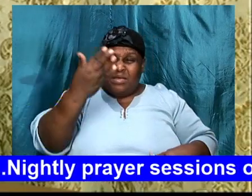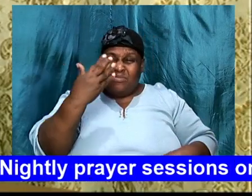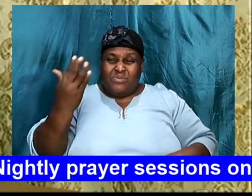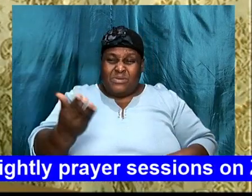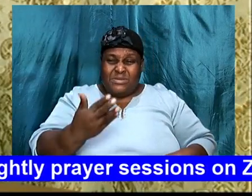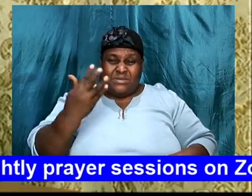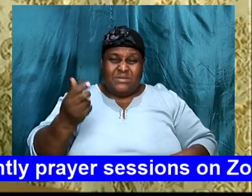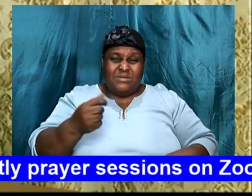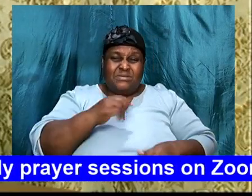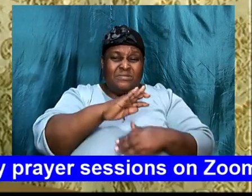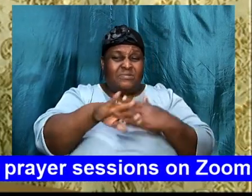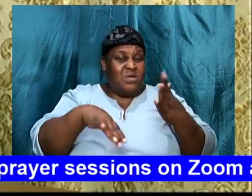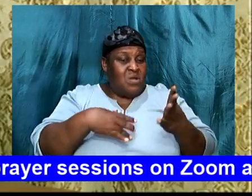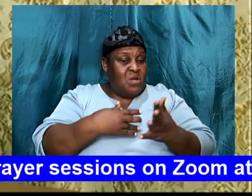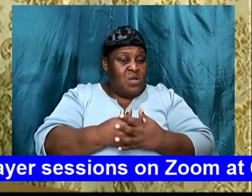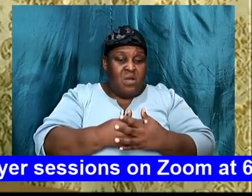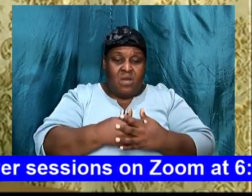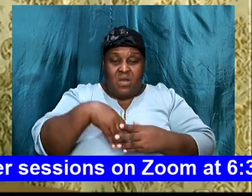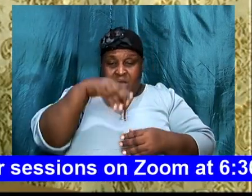his brethren.